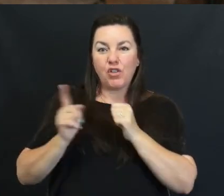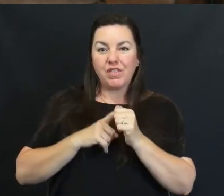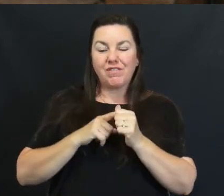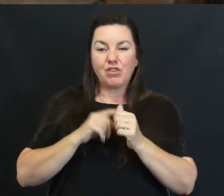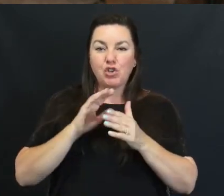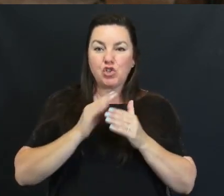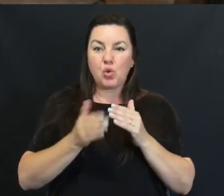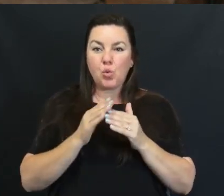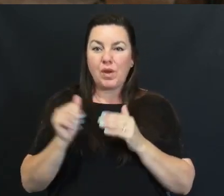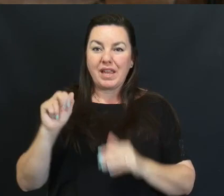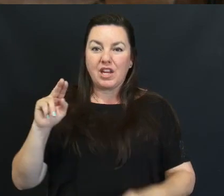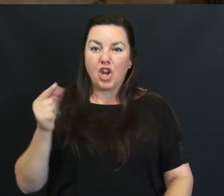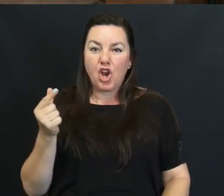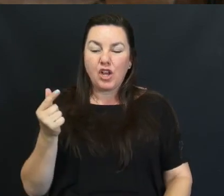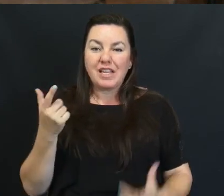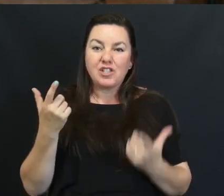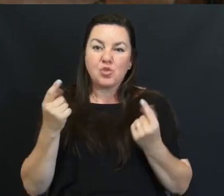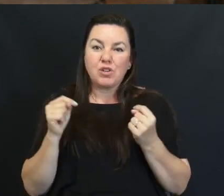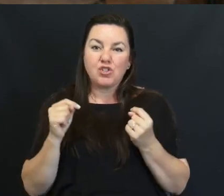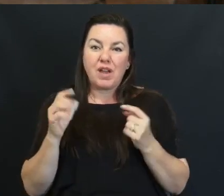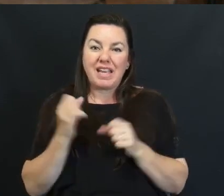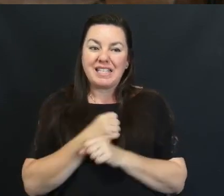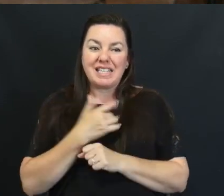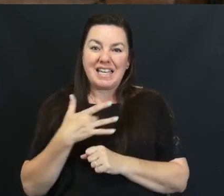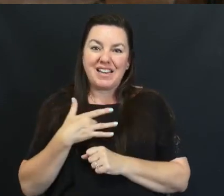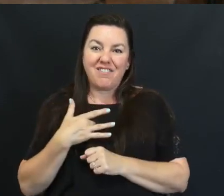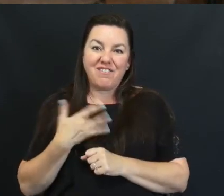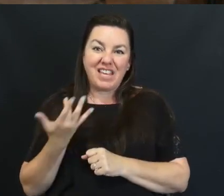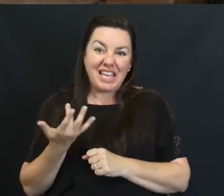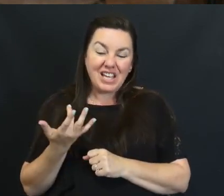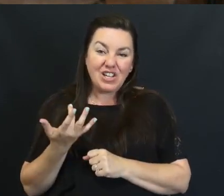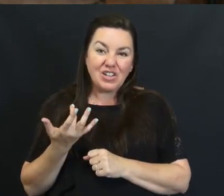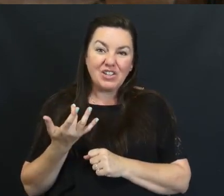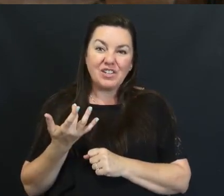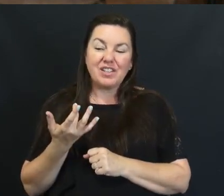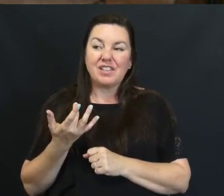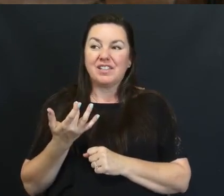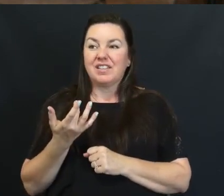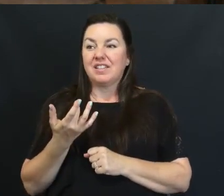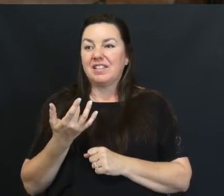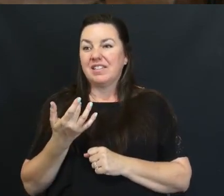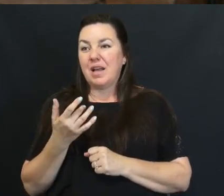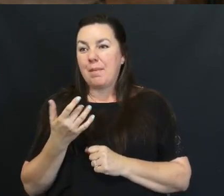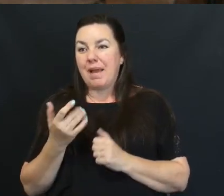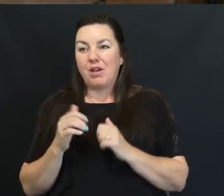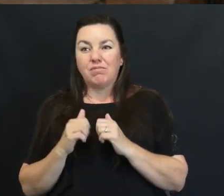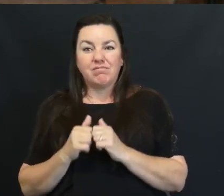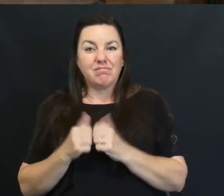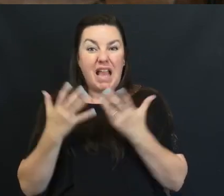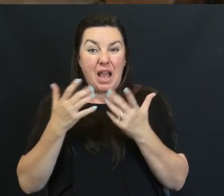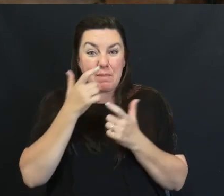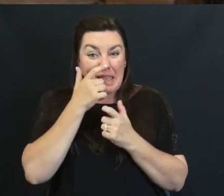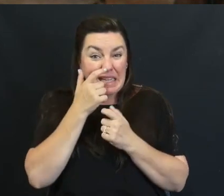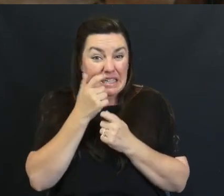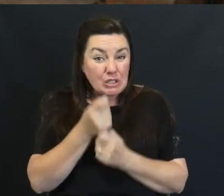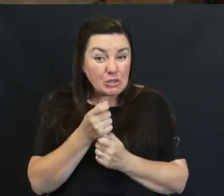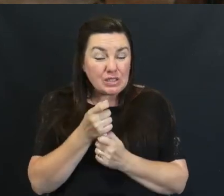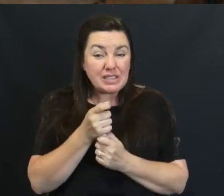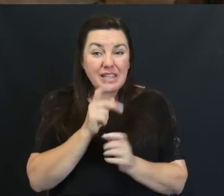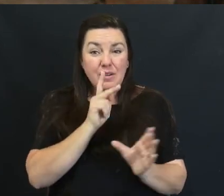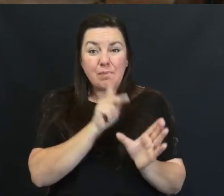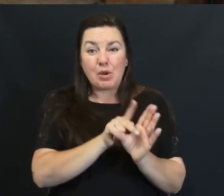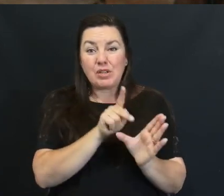August And We Trying To Just Get A Feel A General Idea Of About How Many Might Be Interested In